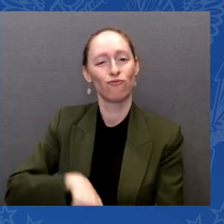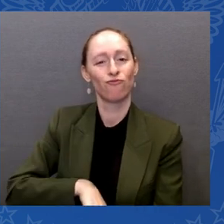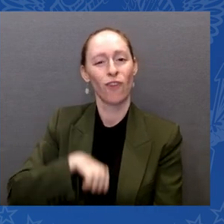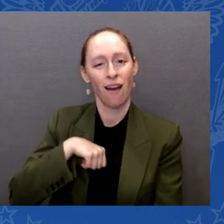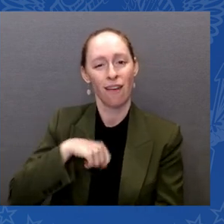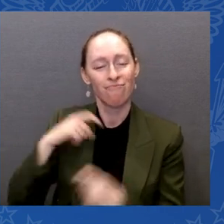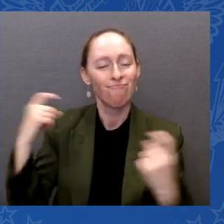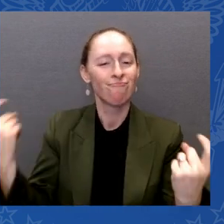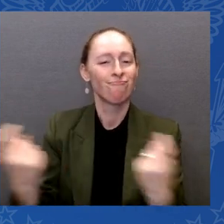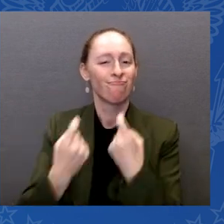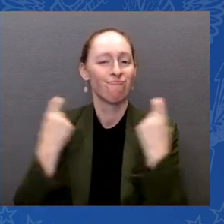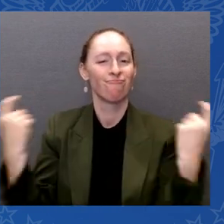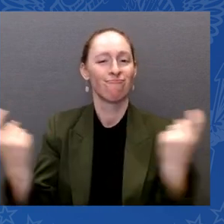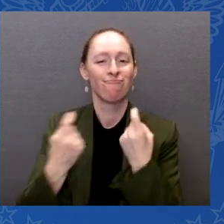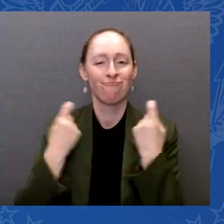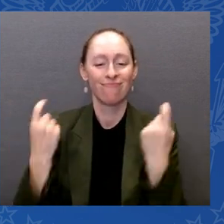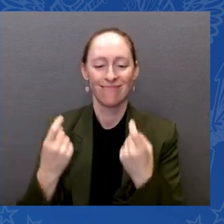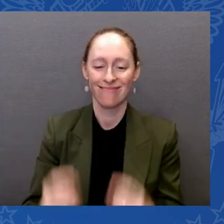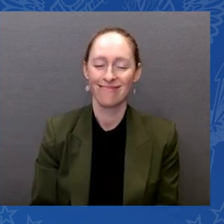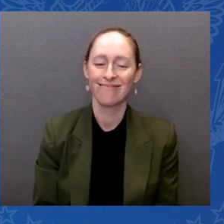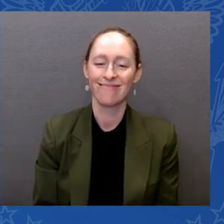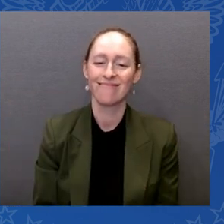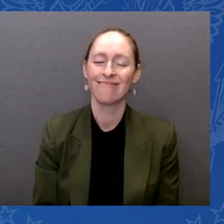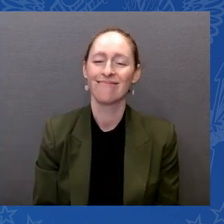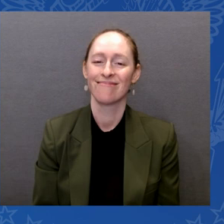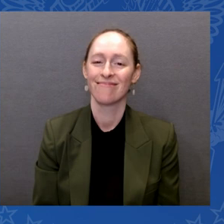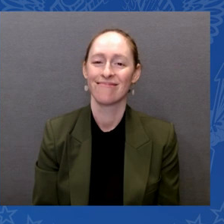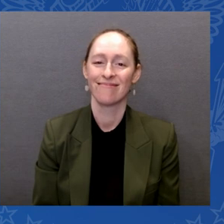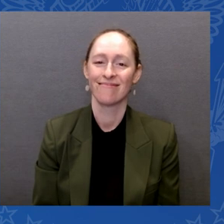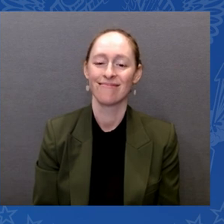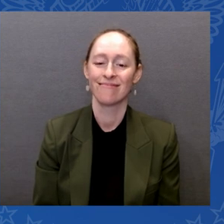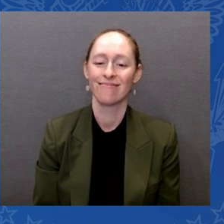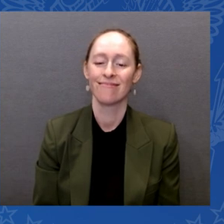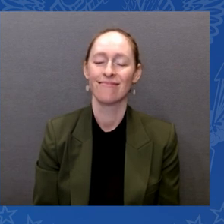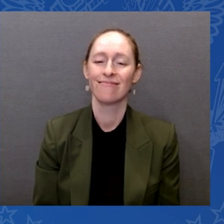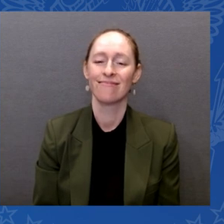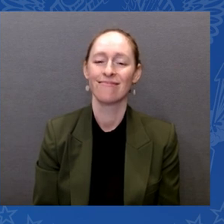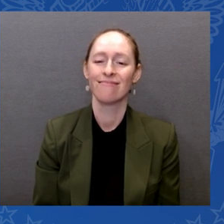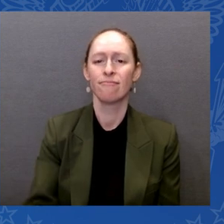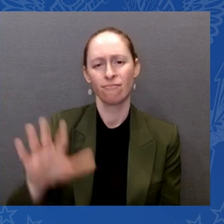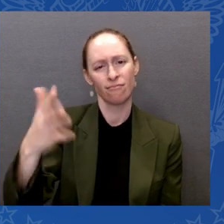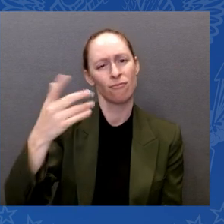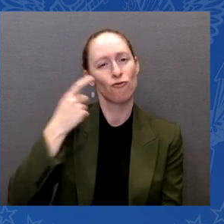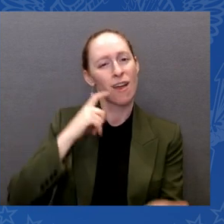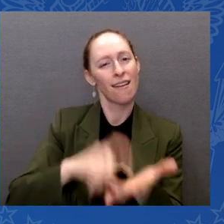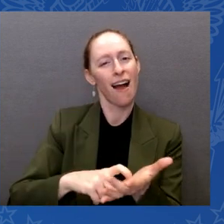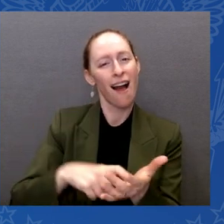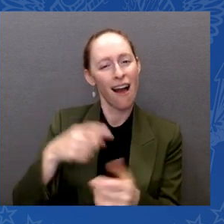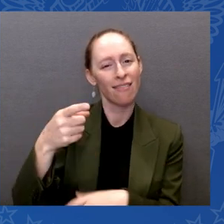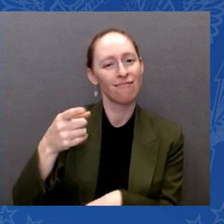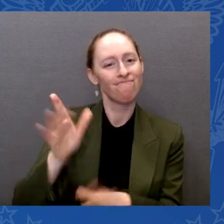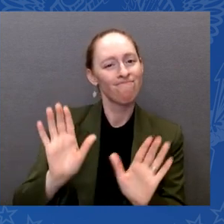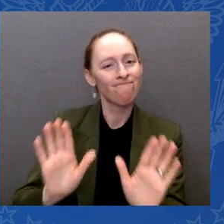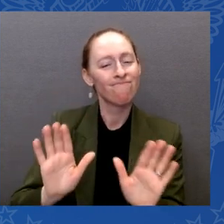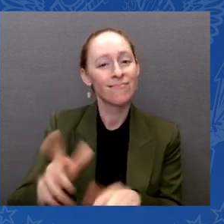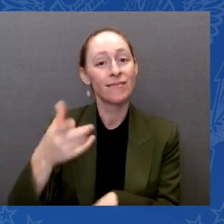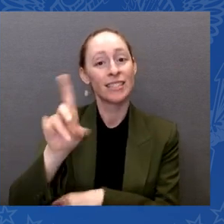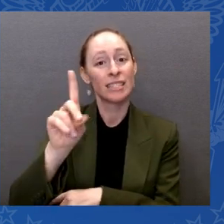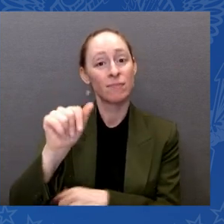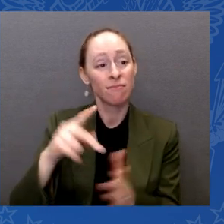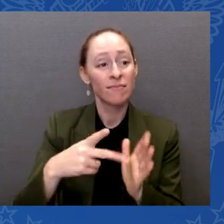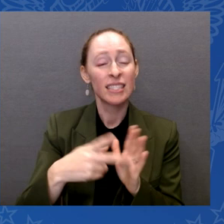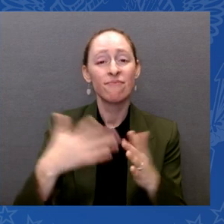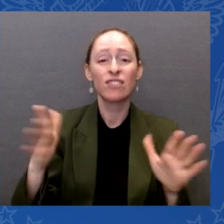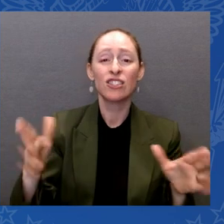It's about recognizing disability isn't something broken to be fixed. For millions of Americans, their